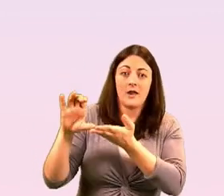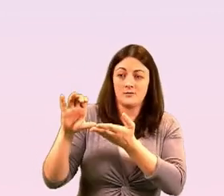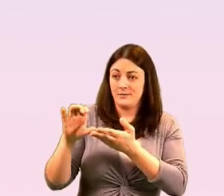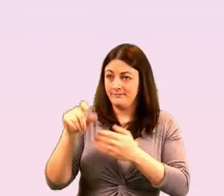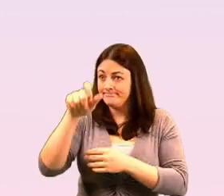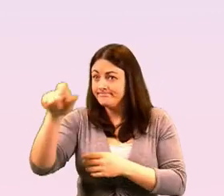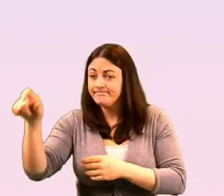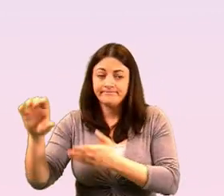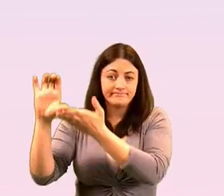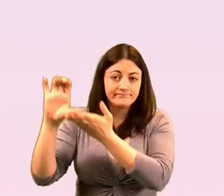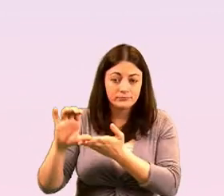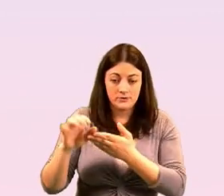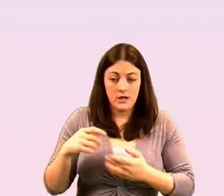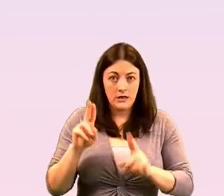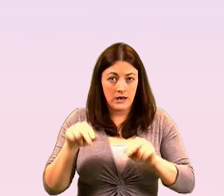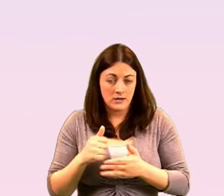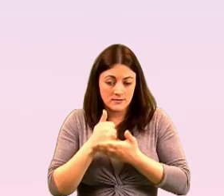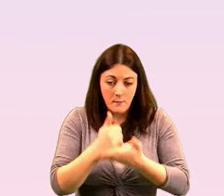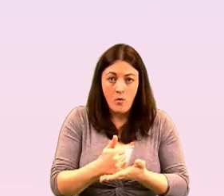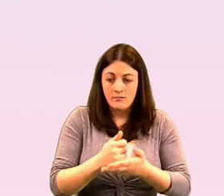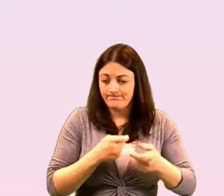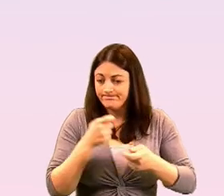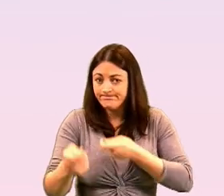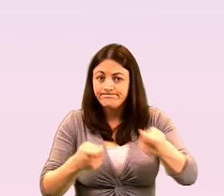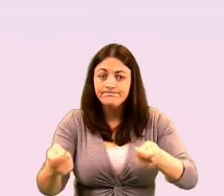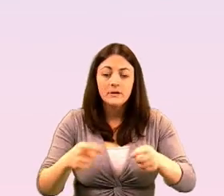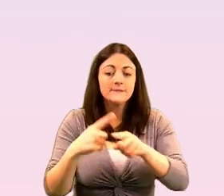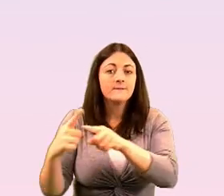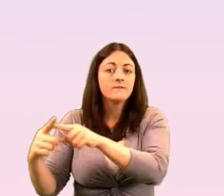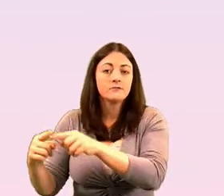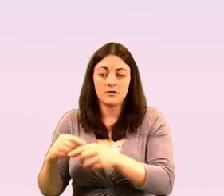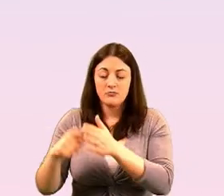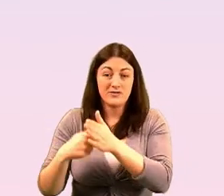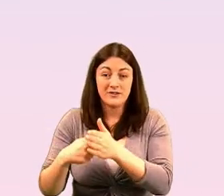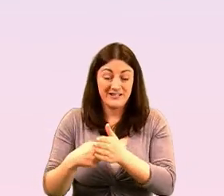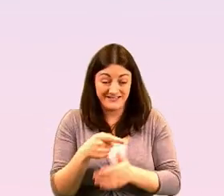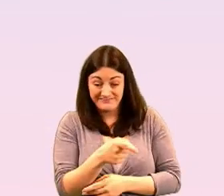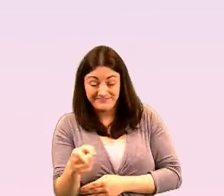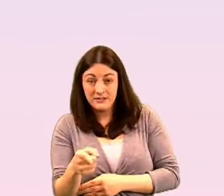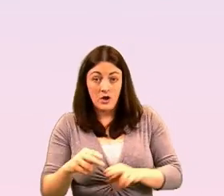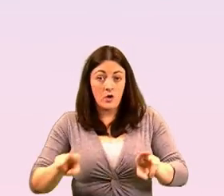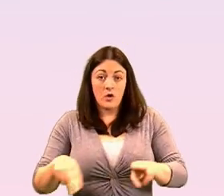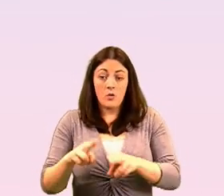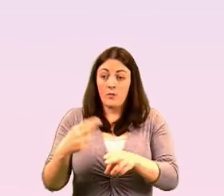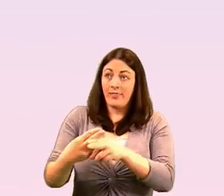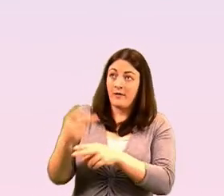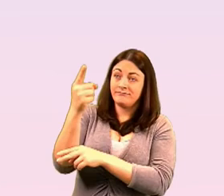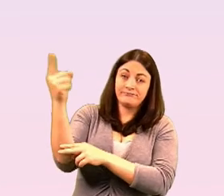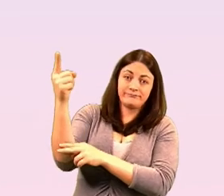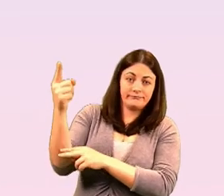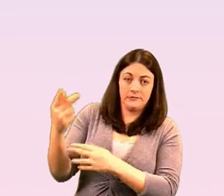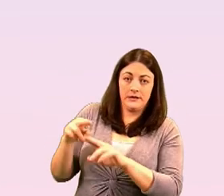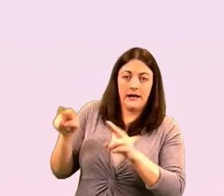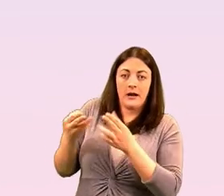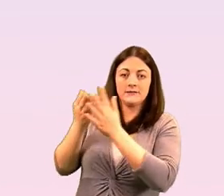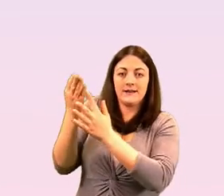support issues and projects that are hard to get funding elsewhere and granny's already spoke about how they supported marriage equality long